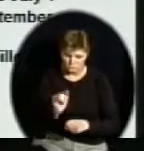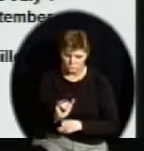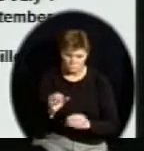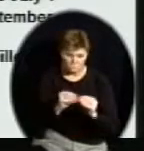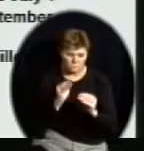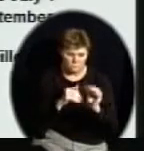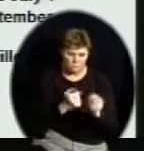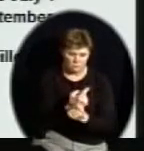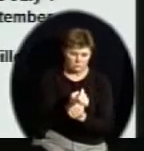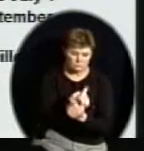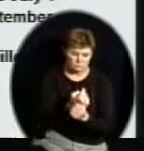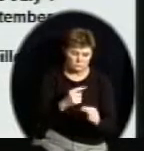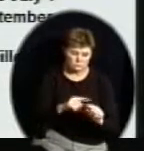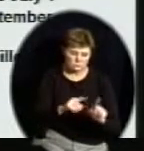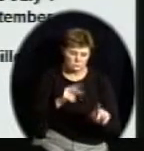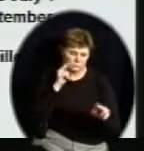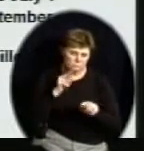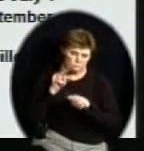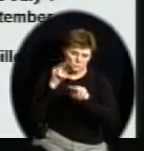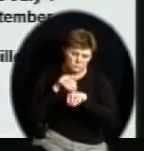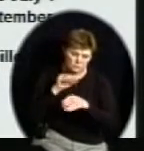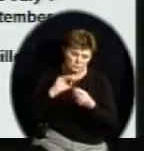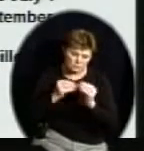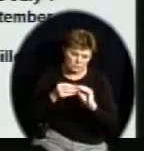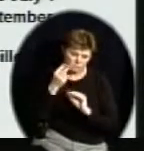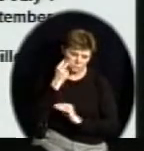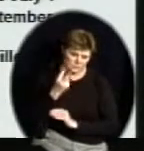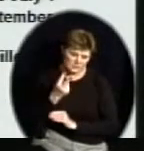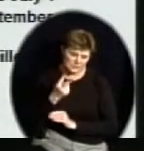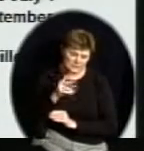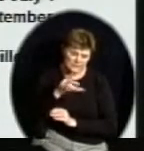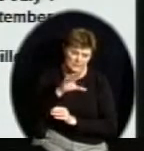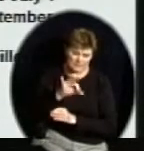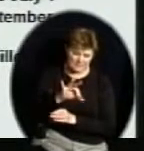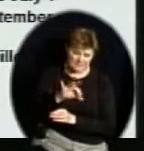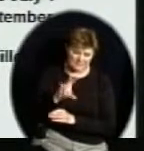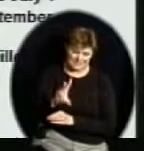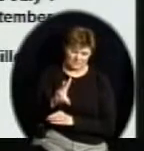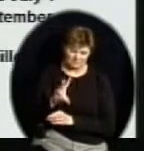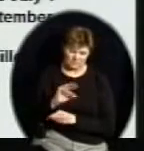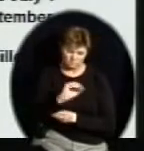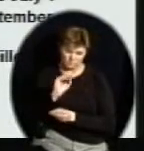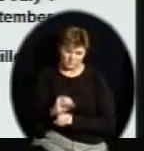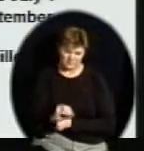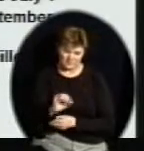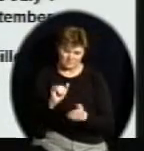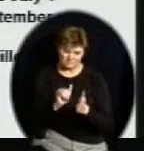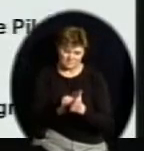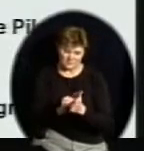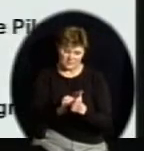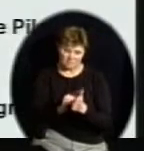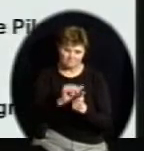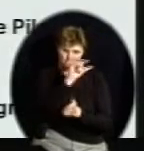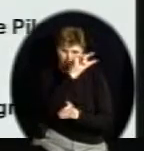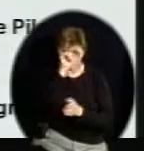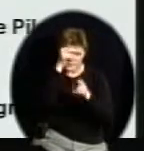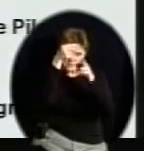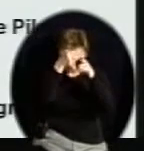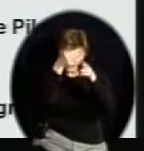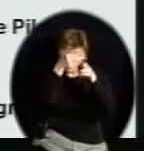number, 97% of the total number of classified positions have been filled, and that's kudos to a great team effort.